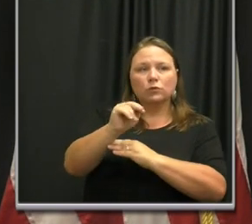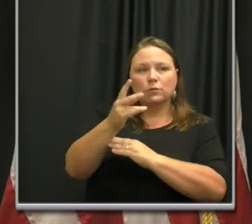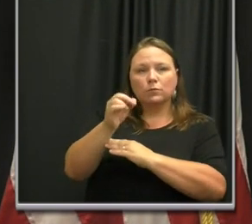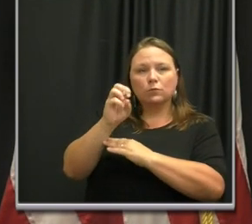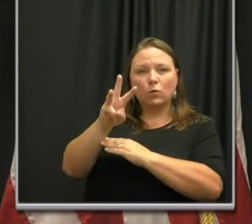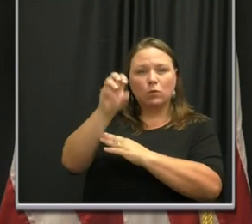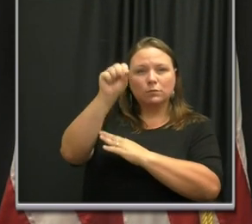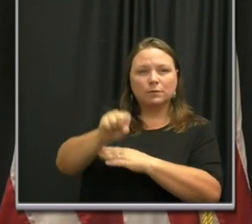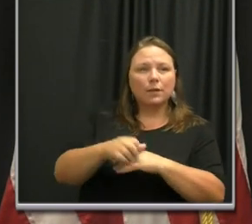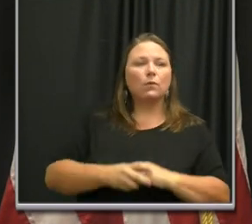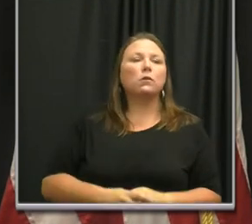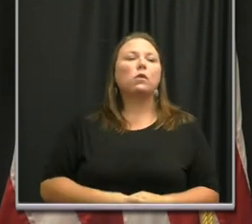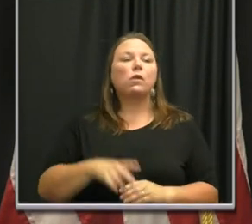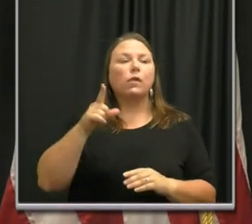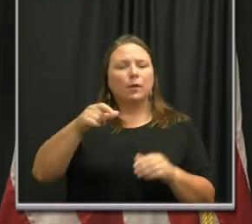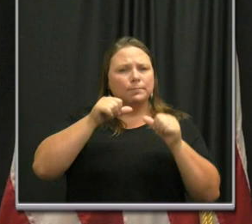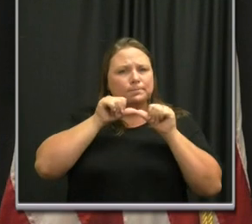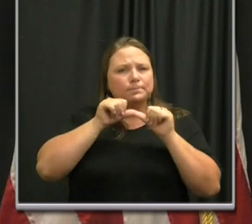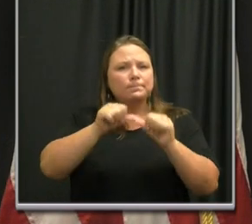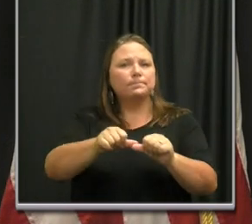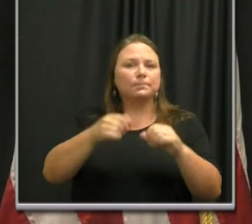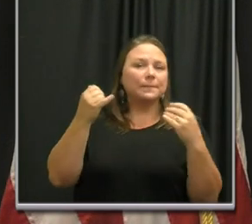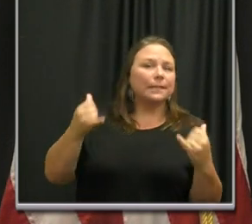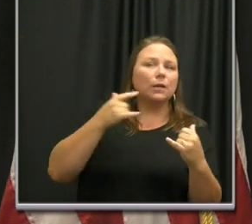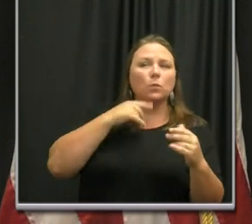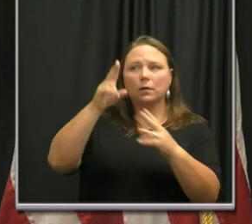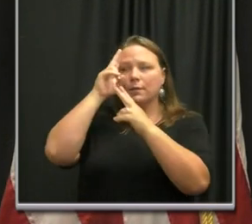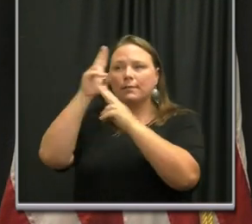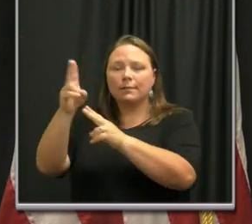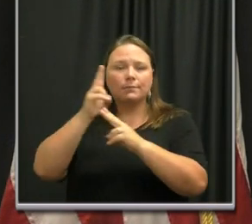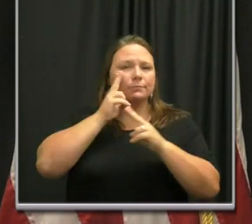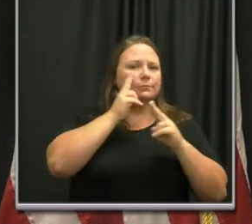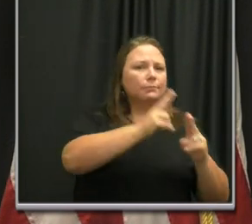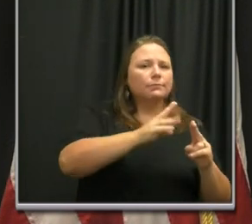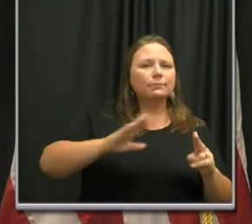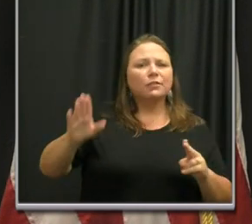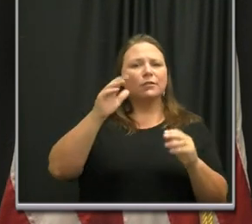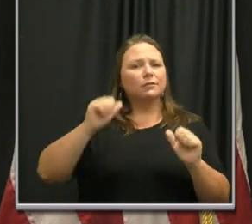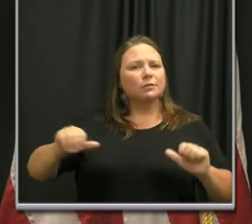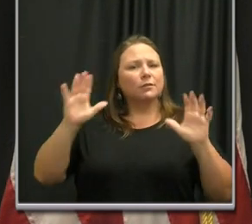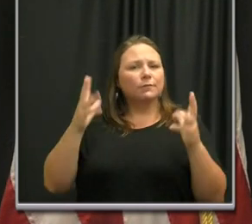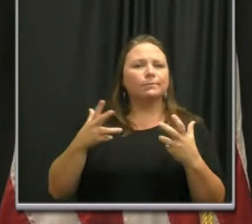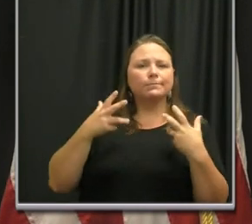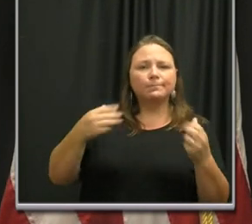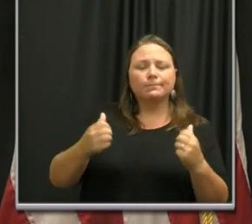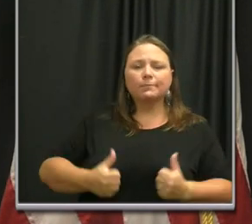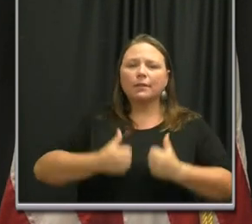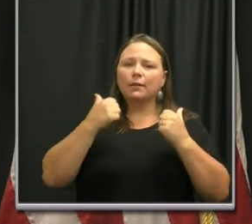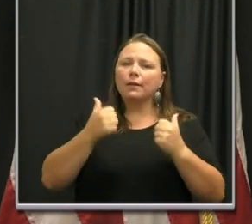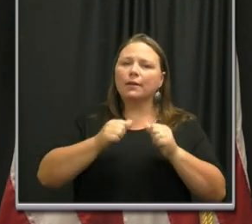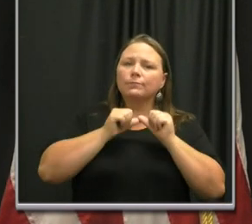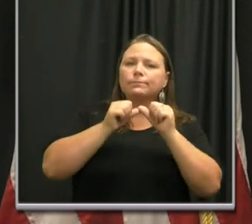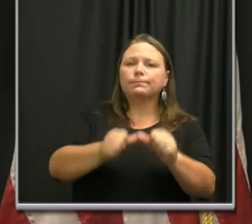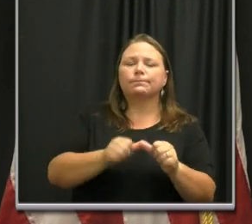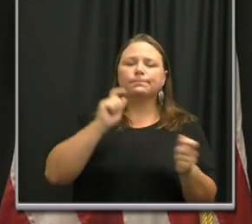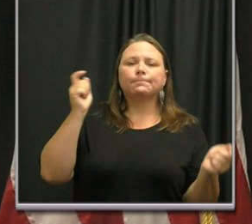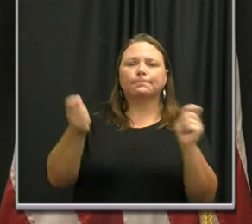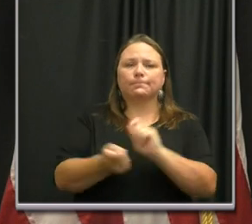Their fight continues today, and we honor their sacrifice, courage, and lifelong service towards social change.